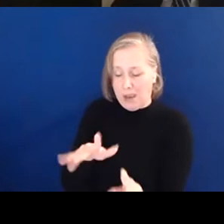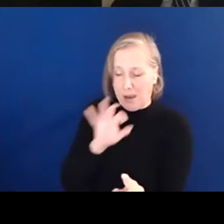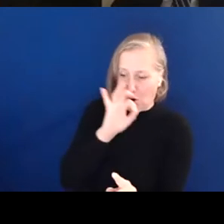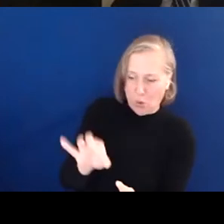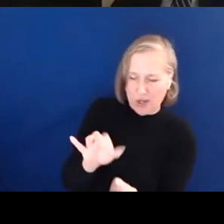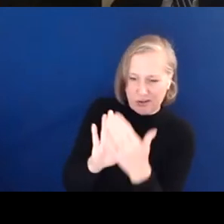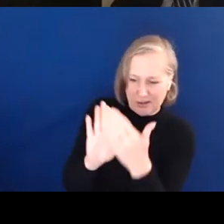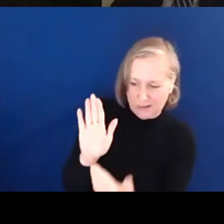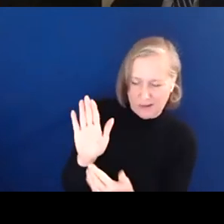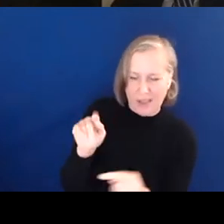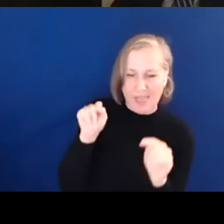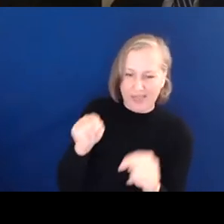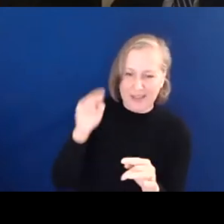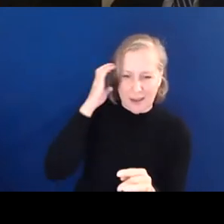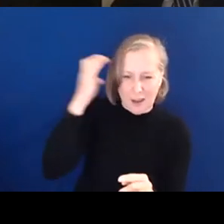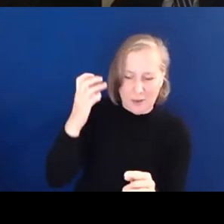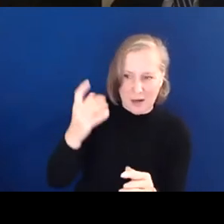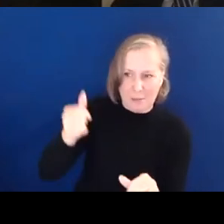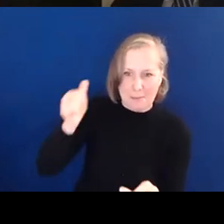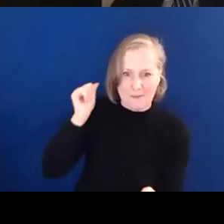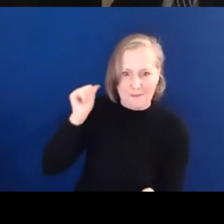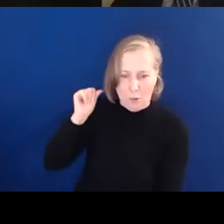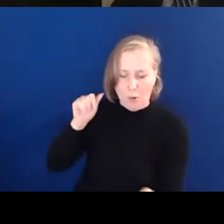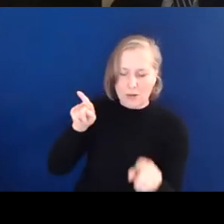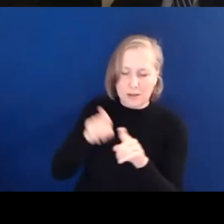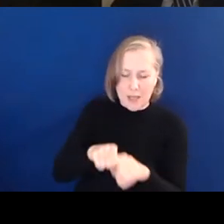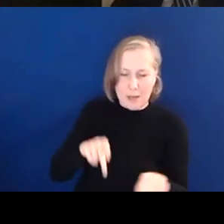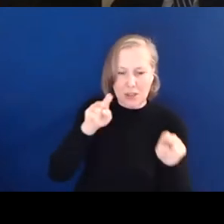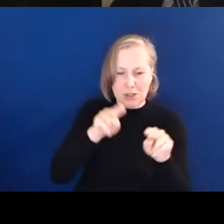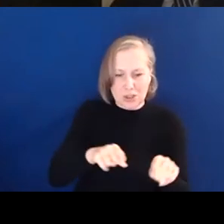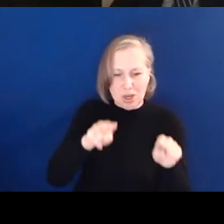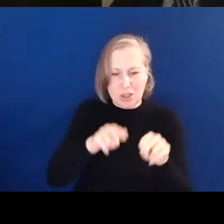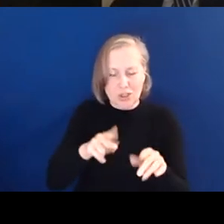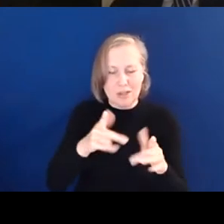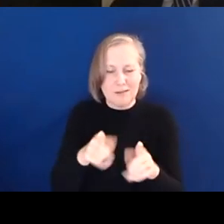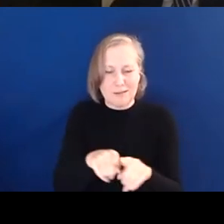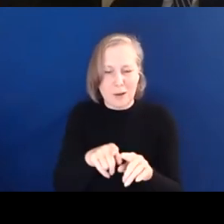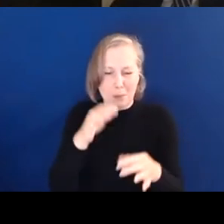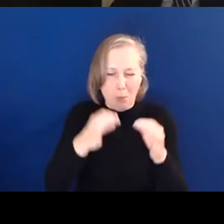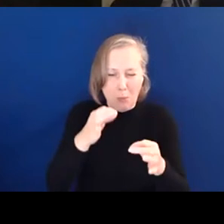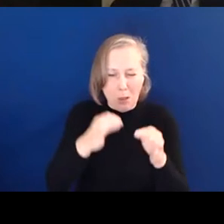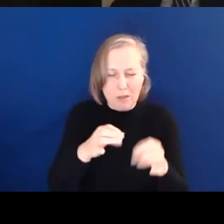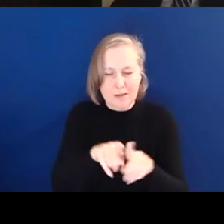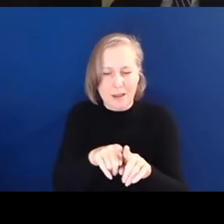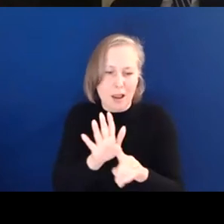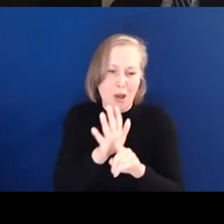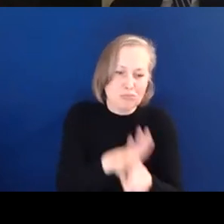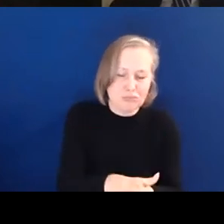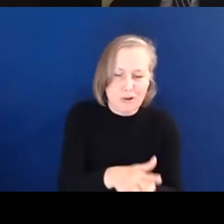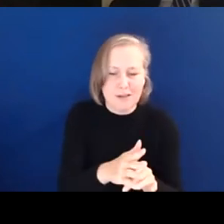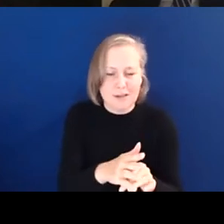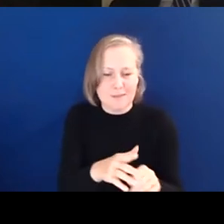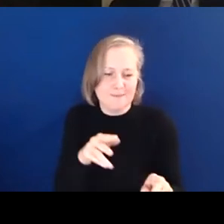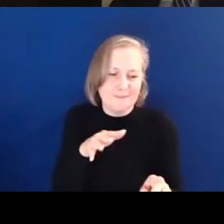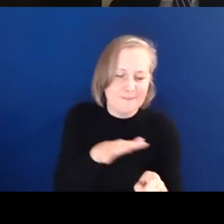this government and its predecessors seem to have judging by its day to day to policy to oppress and victimize disabled